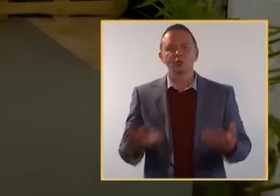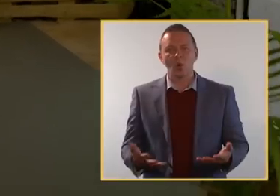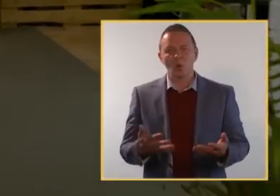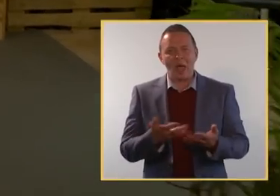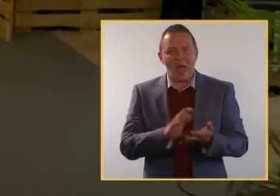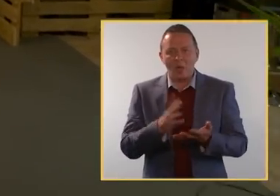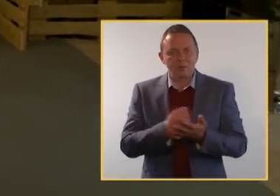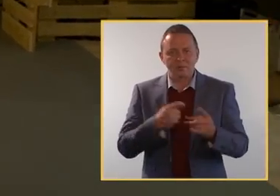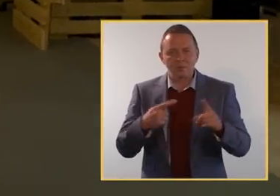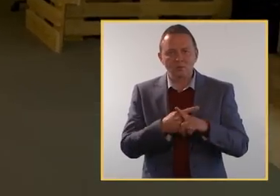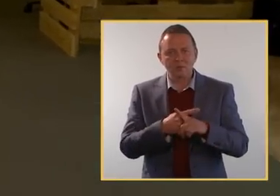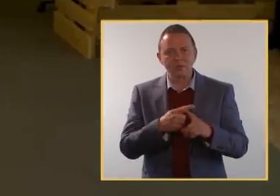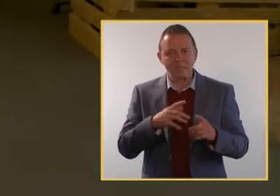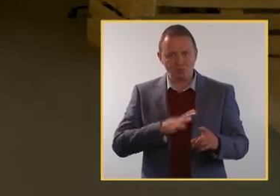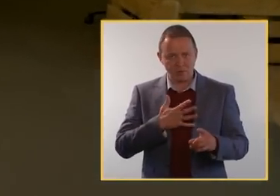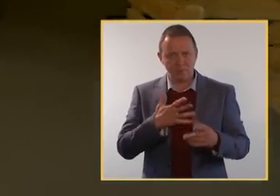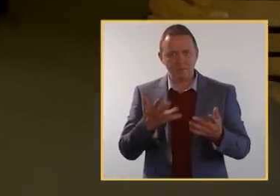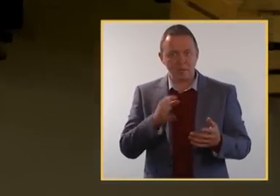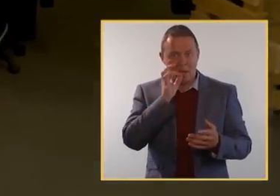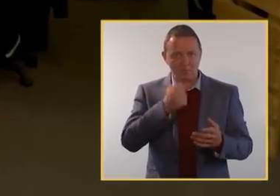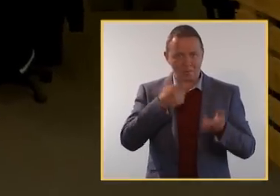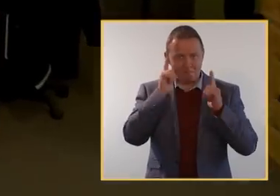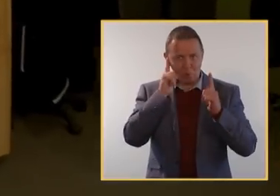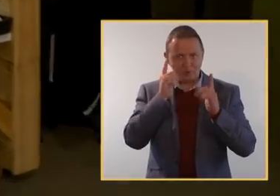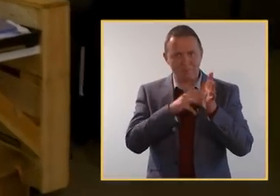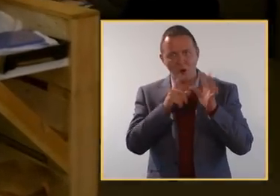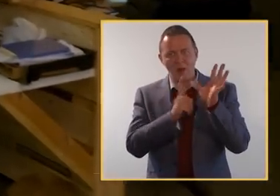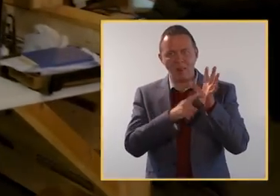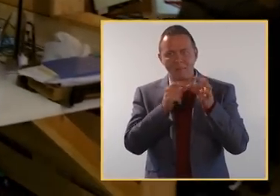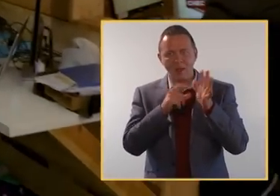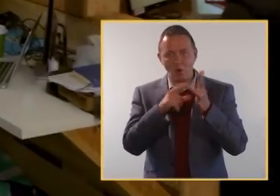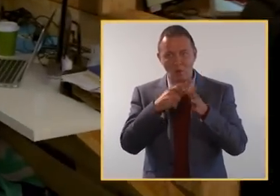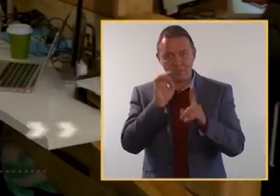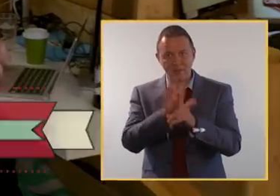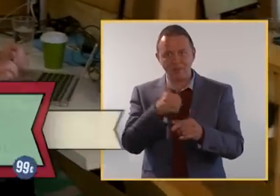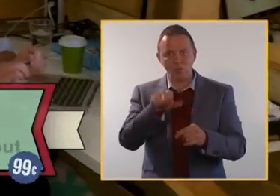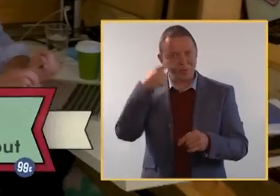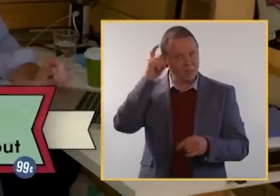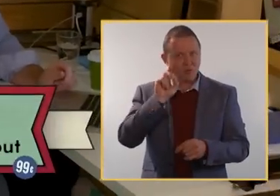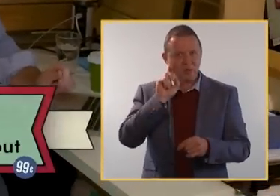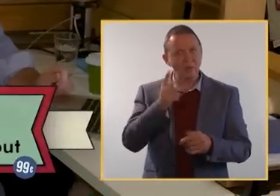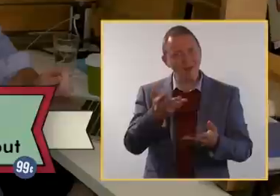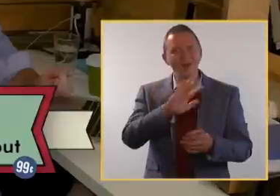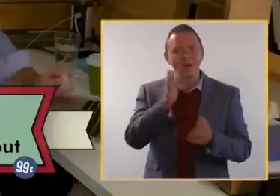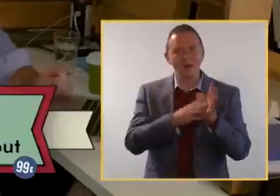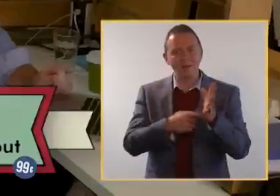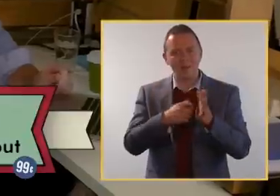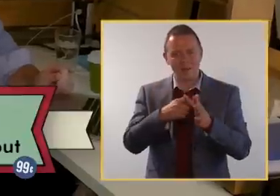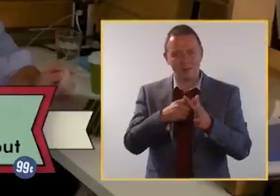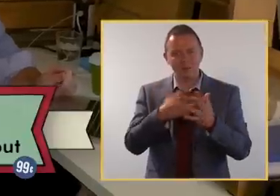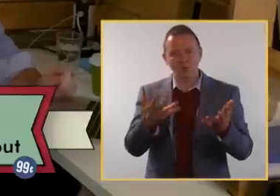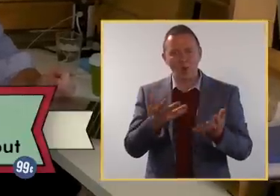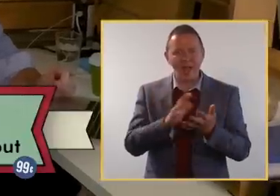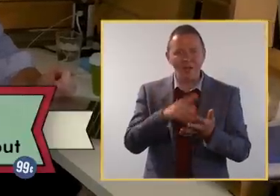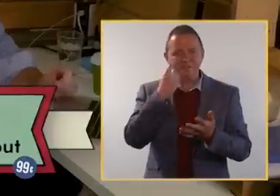So, how do you avoid that conflict of interest? Well, let's ask my boss, Michael Badcock. He wears a hearing aid. Oh, hi, Mark. So, how do I find an